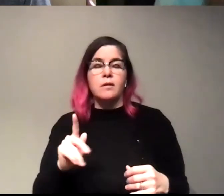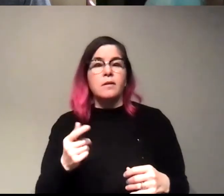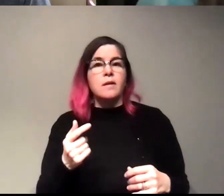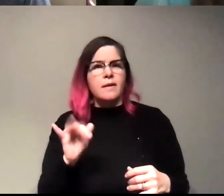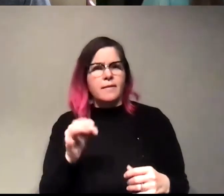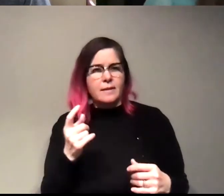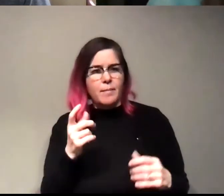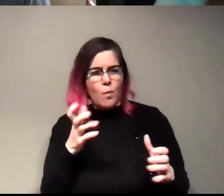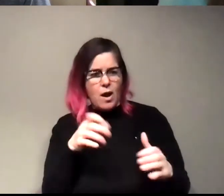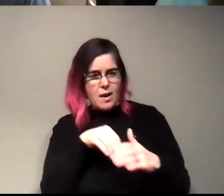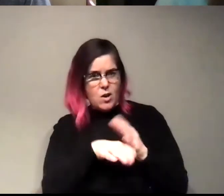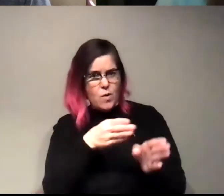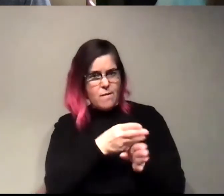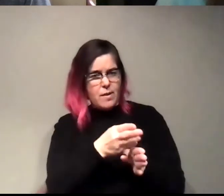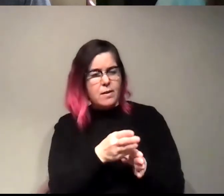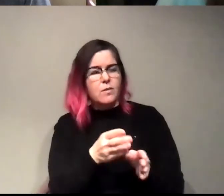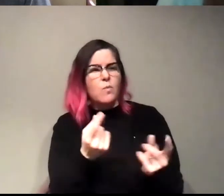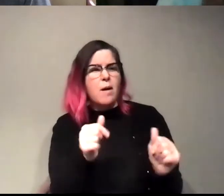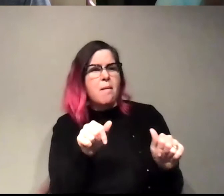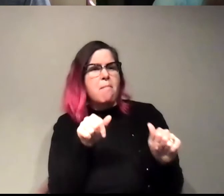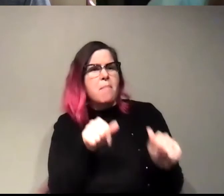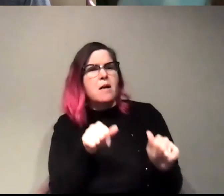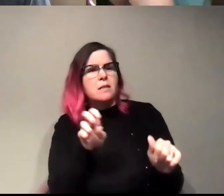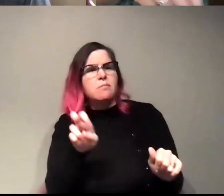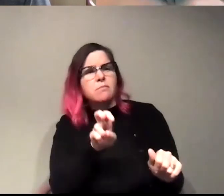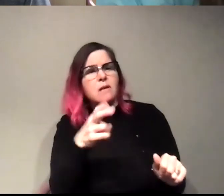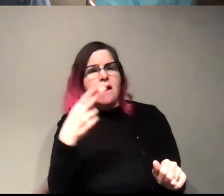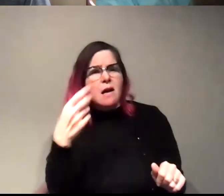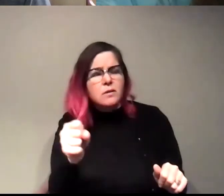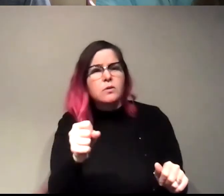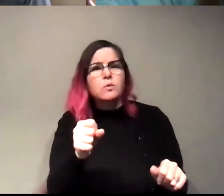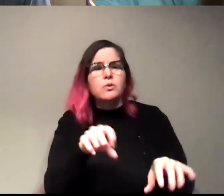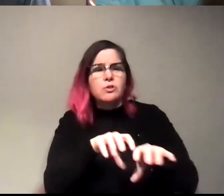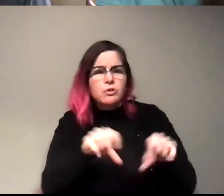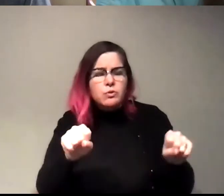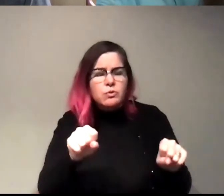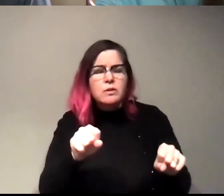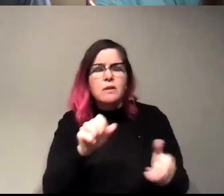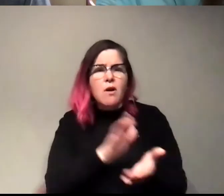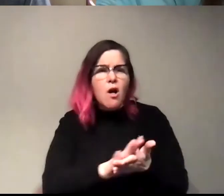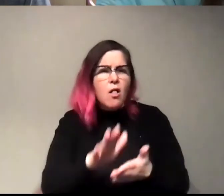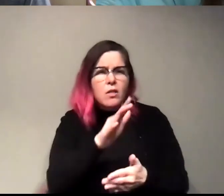a potential pathway be? Um, what should they do in high school? What degree should they get in college?